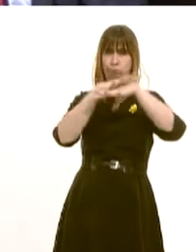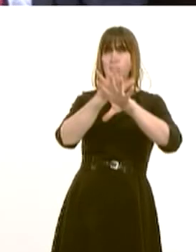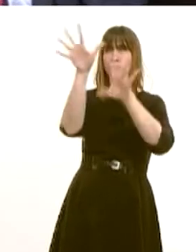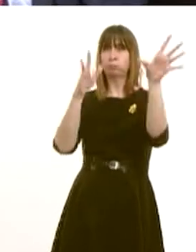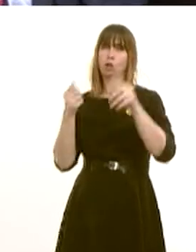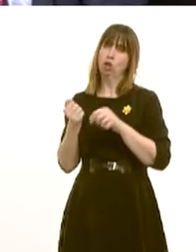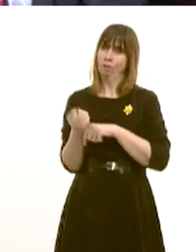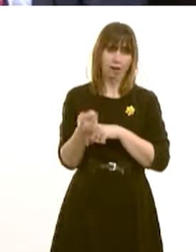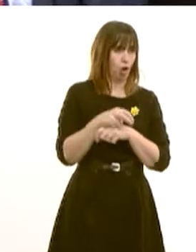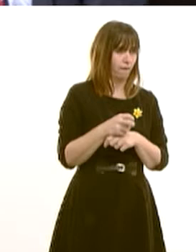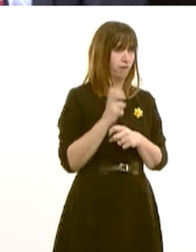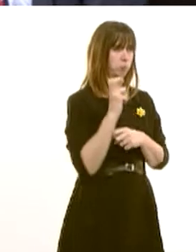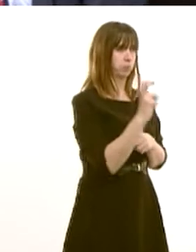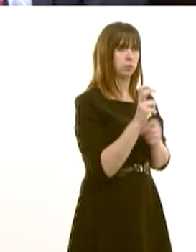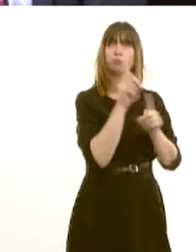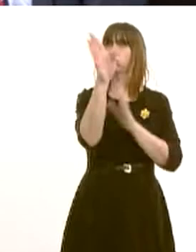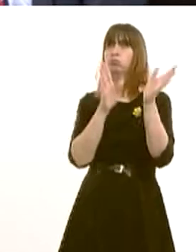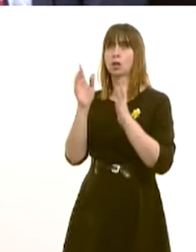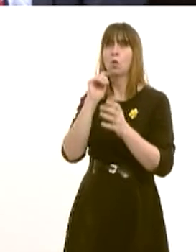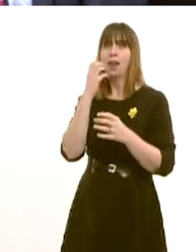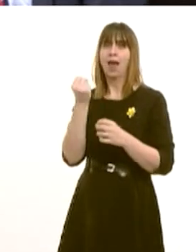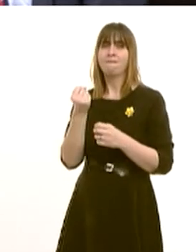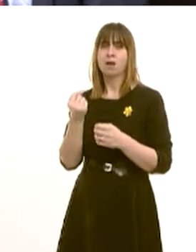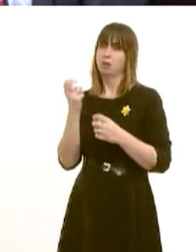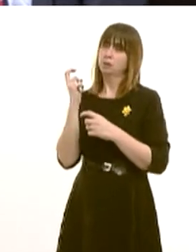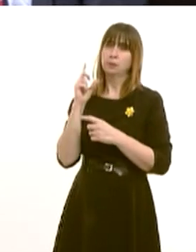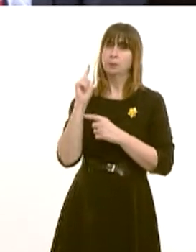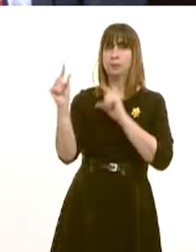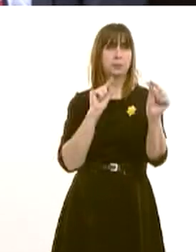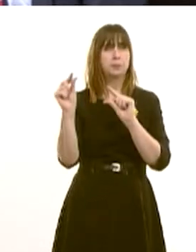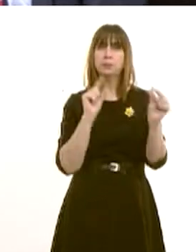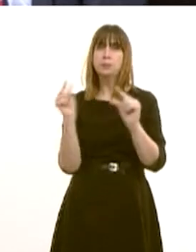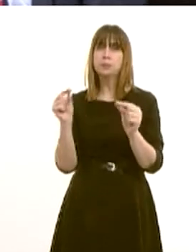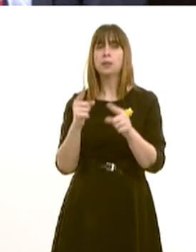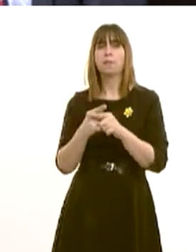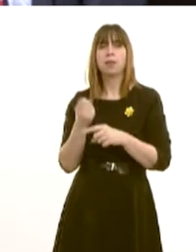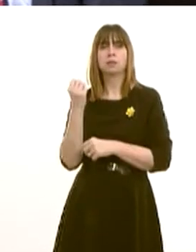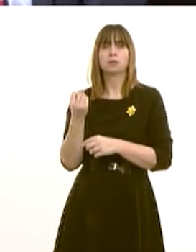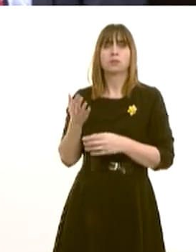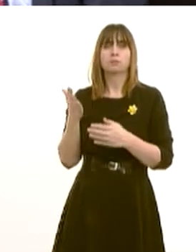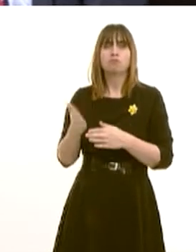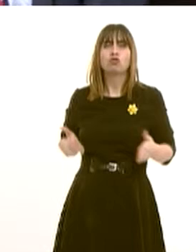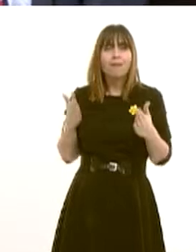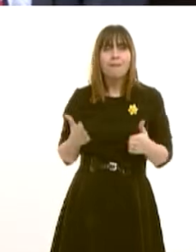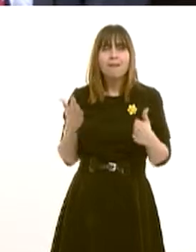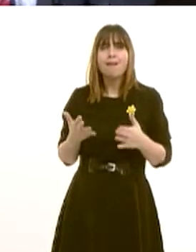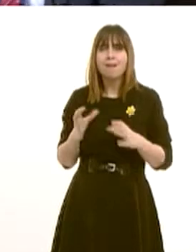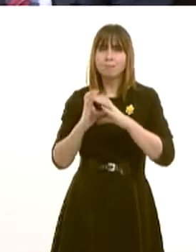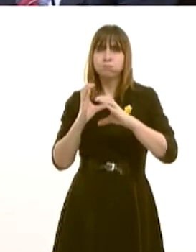that encompasses heavy rail, light rail, bus rapid transit, and that is something that is moving forward now apace.